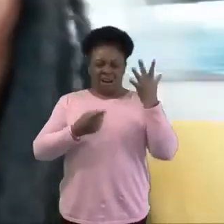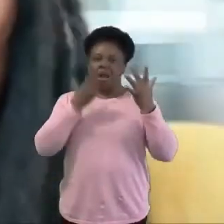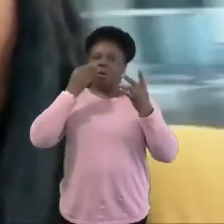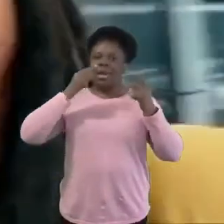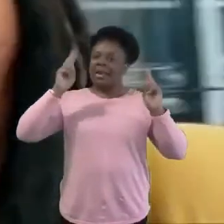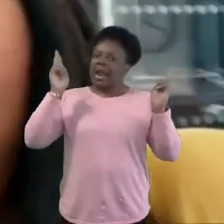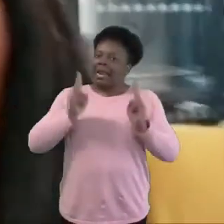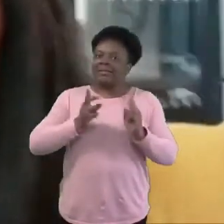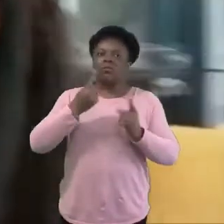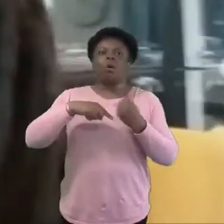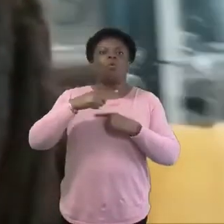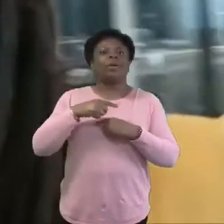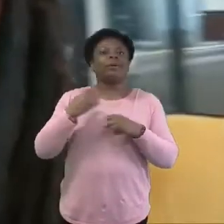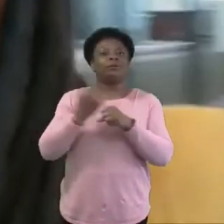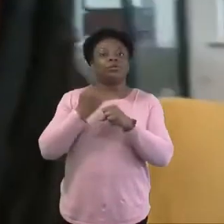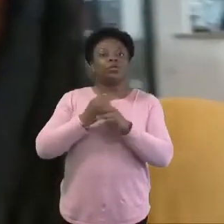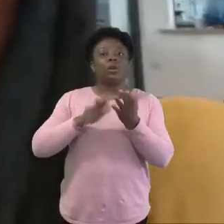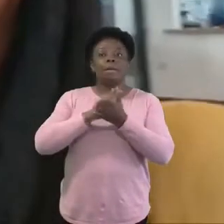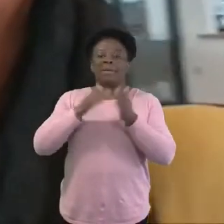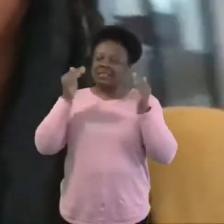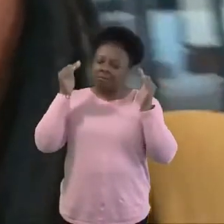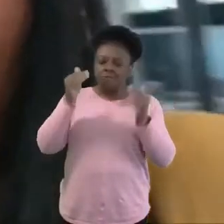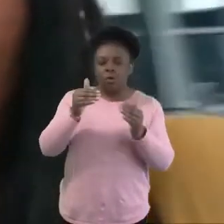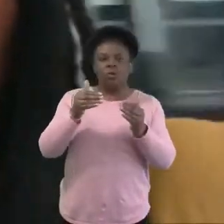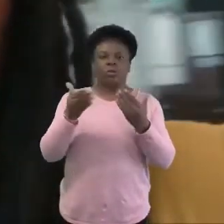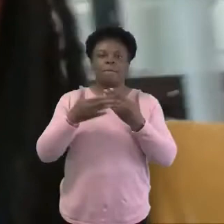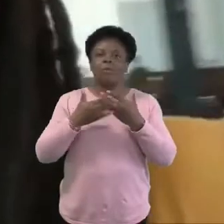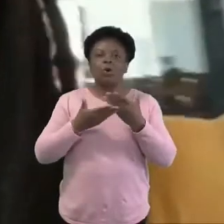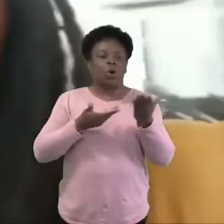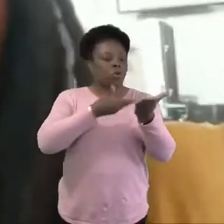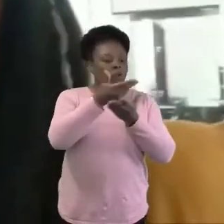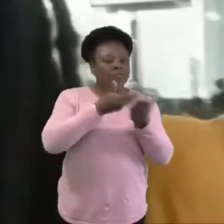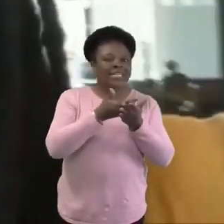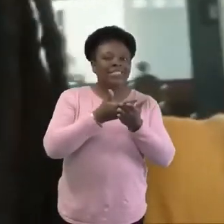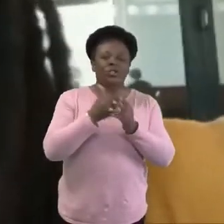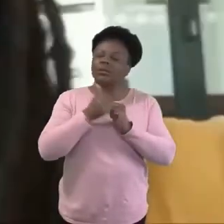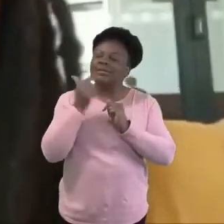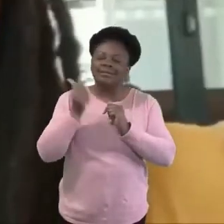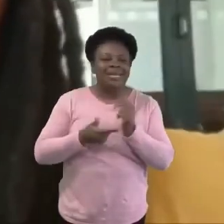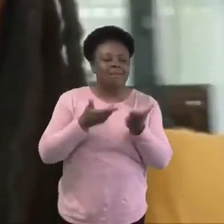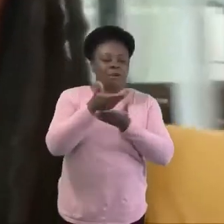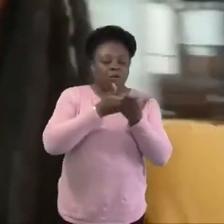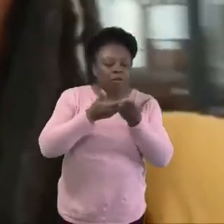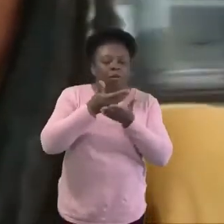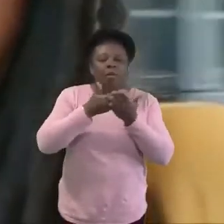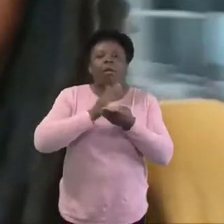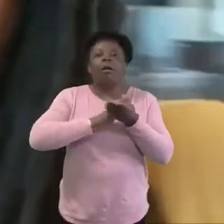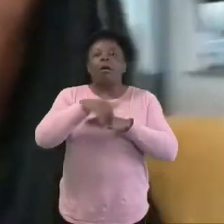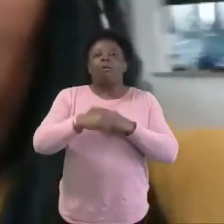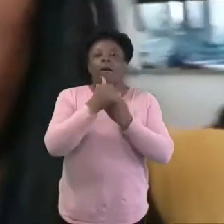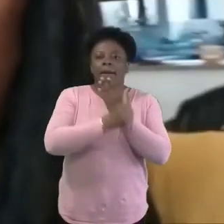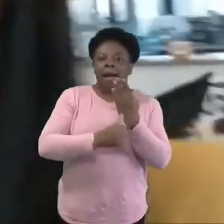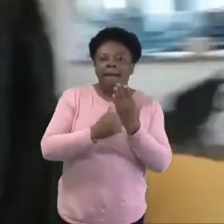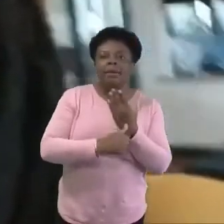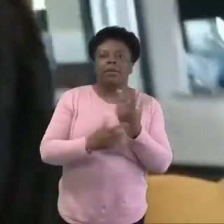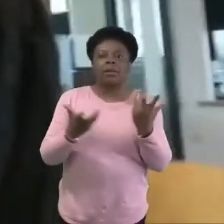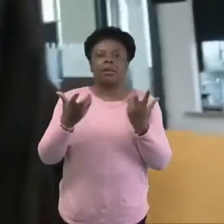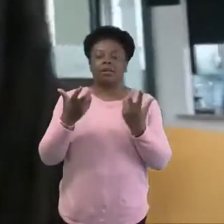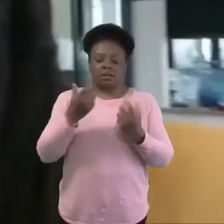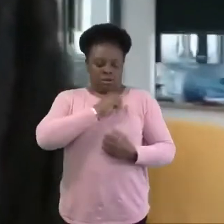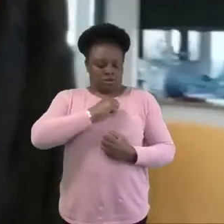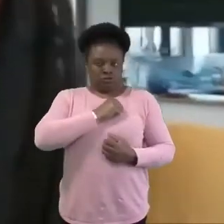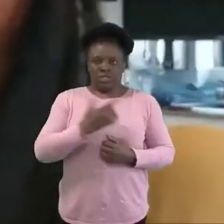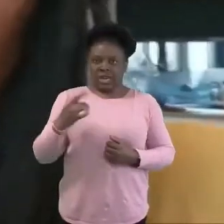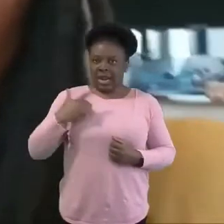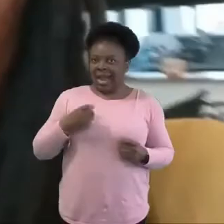up space for us to have deeper conversation, more in-depth conversation about the Bible, about being a Christian, a young Christian in the